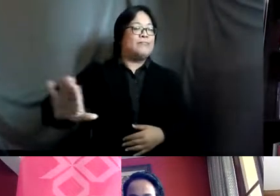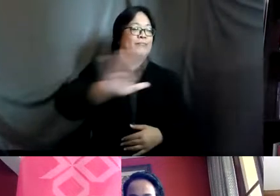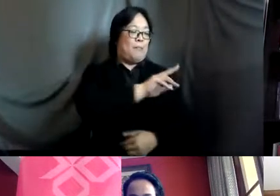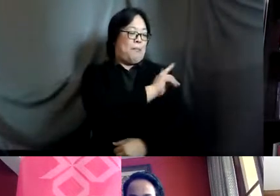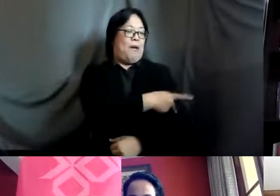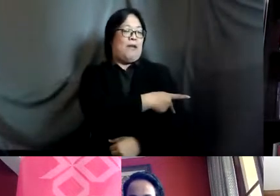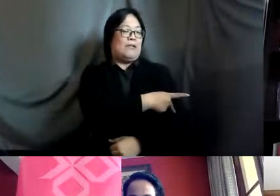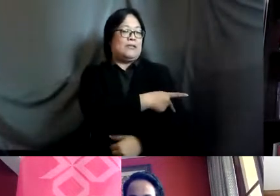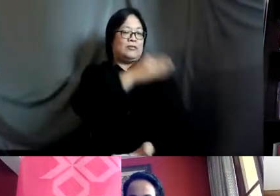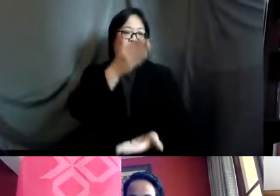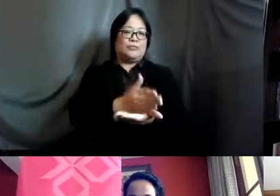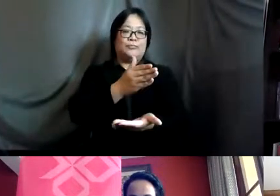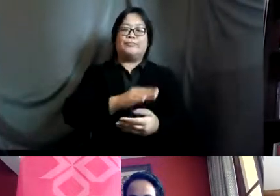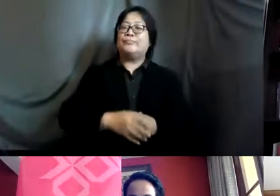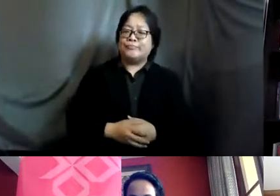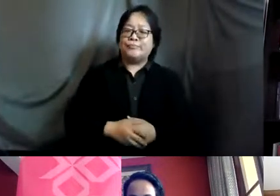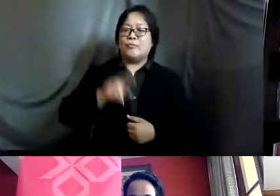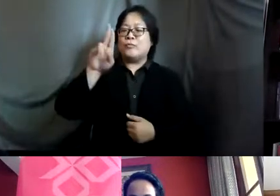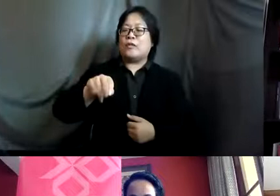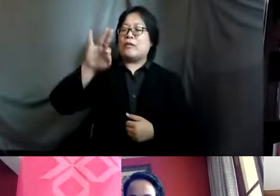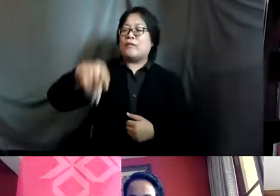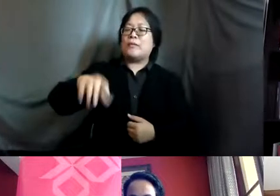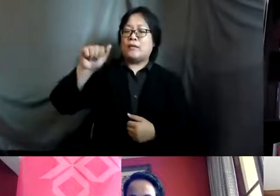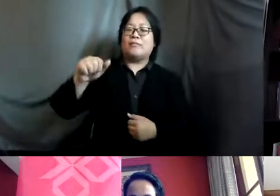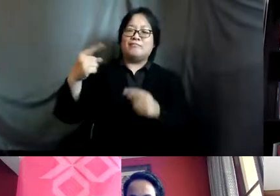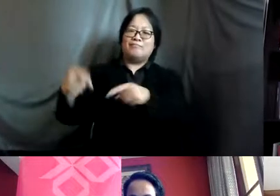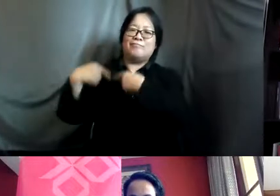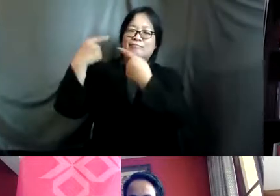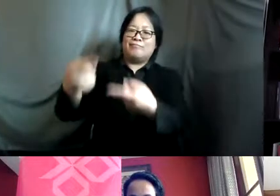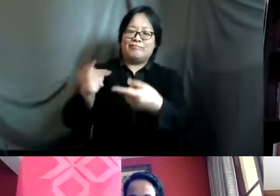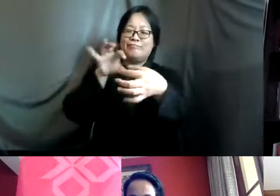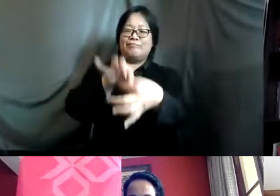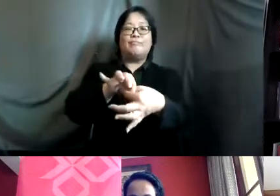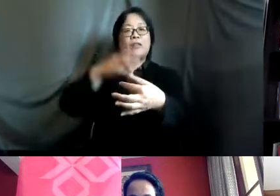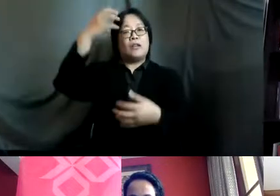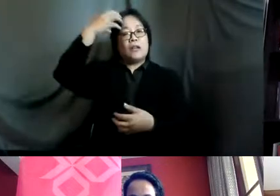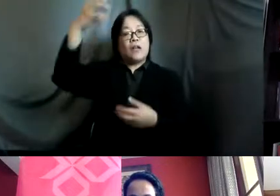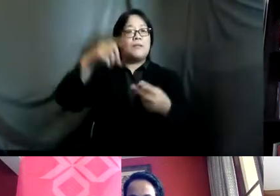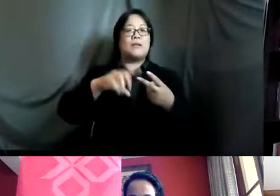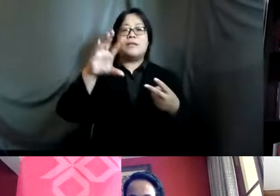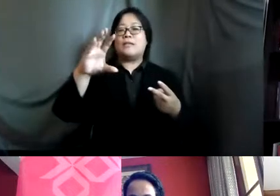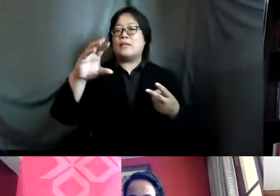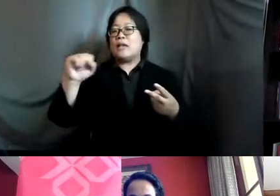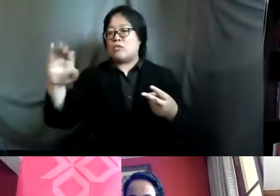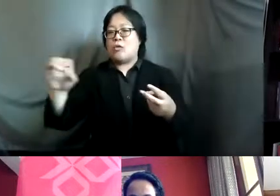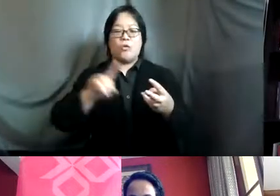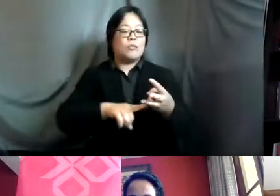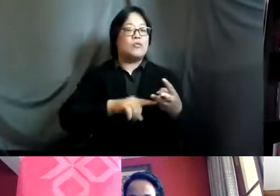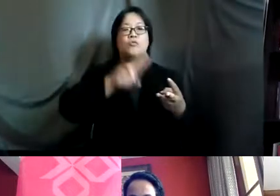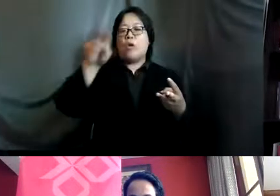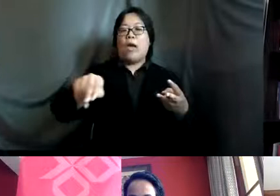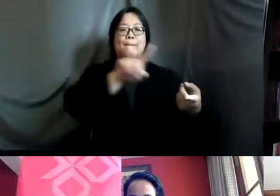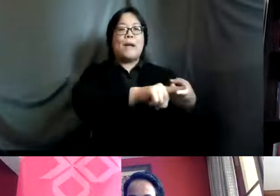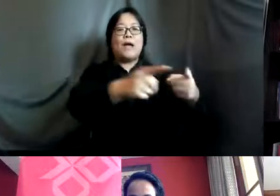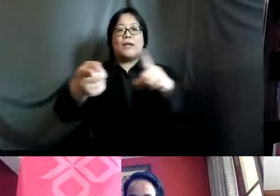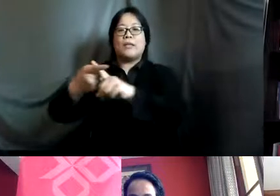disrupt the unfpa has long been working with governments civil society and un partners in asia and